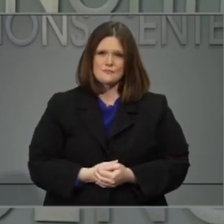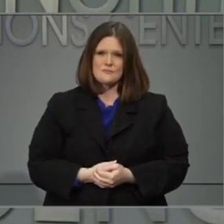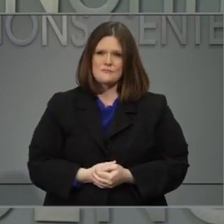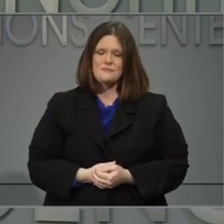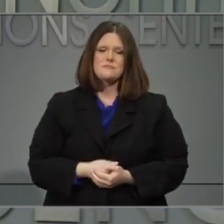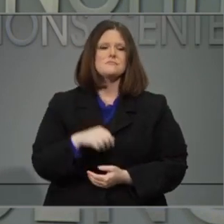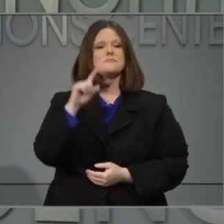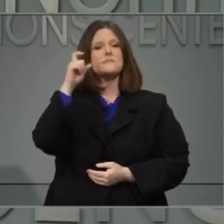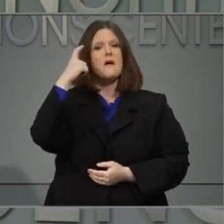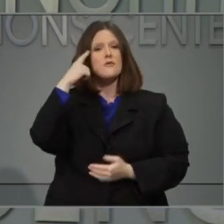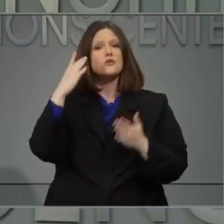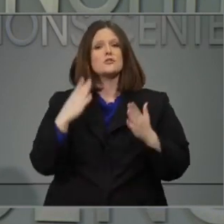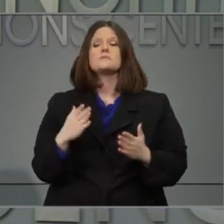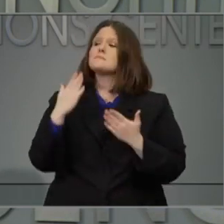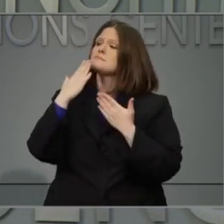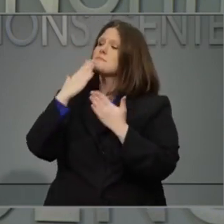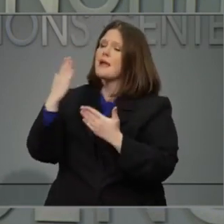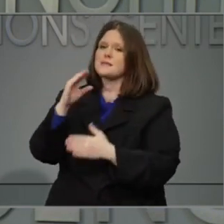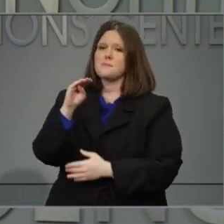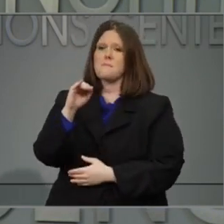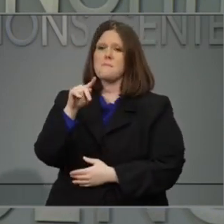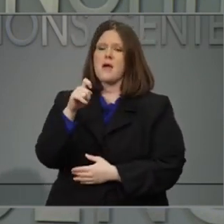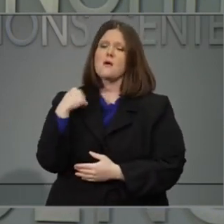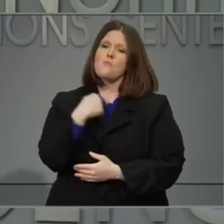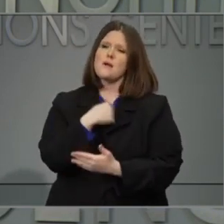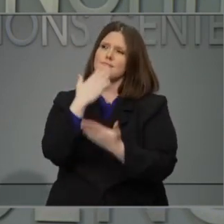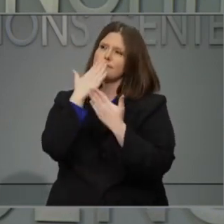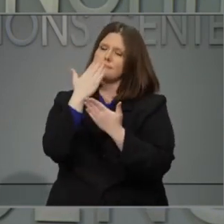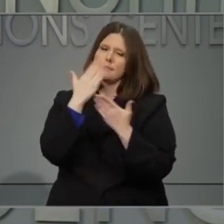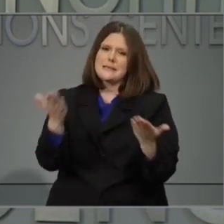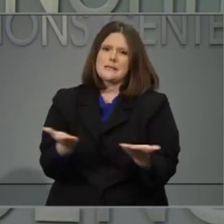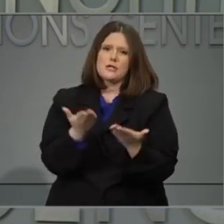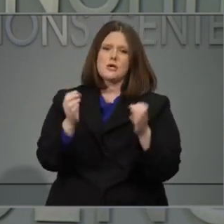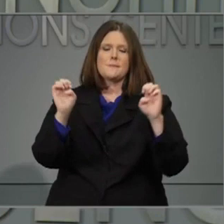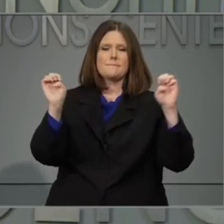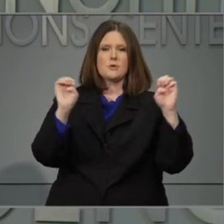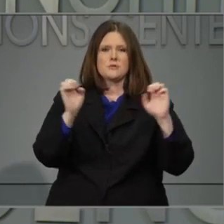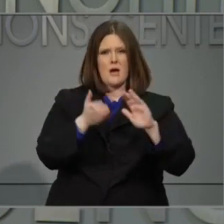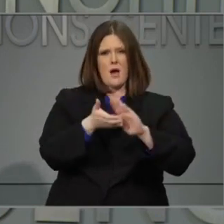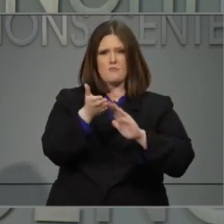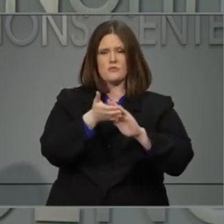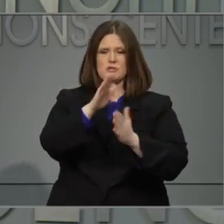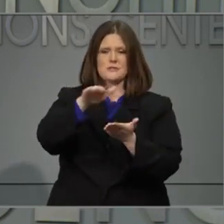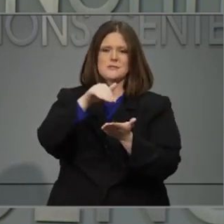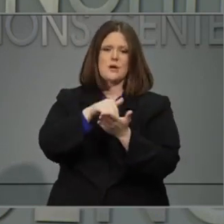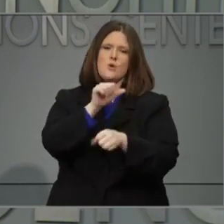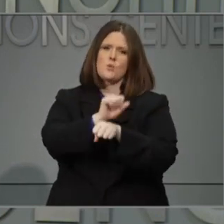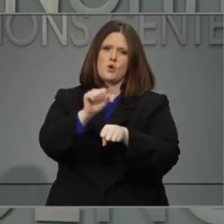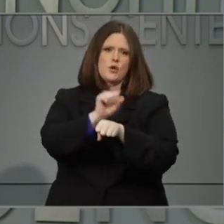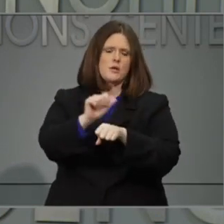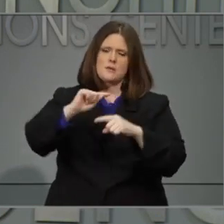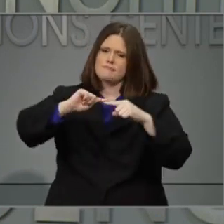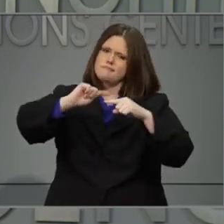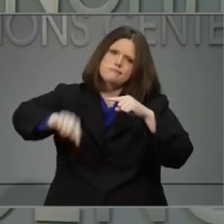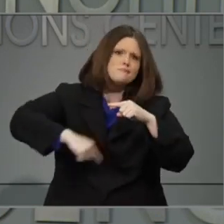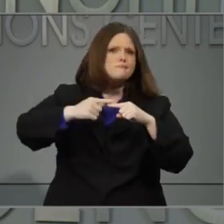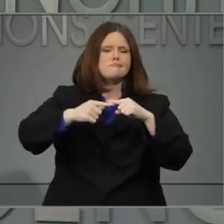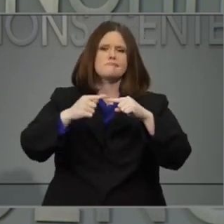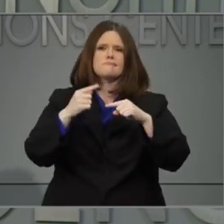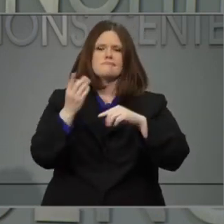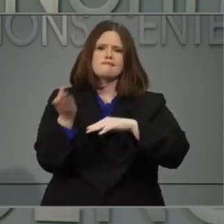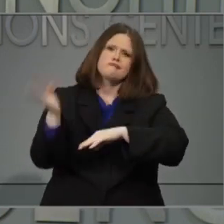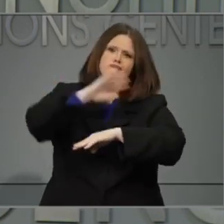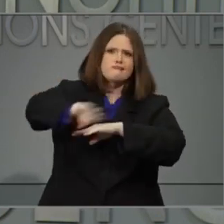Thank you, Mike. And again, we're grateful to the people here at the Emergency Operations Center who are working 24-7 to protect the people of our state.